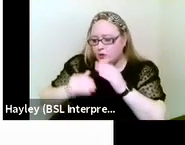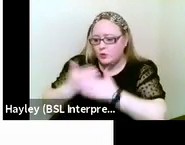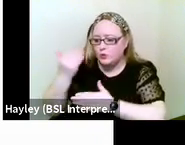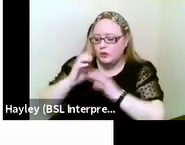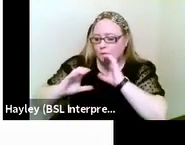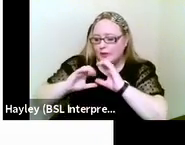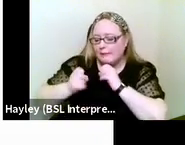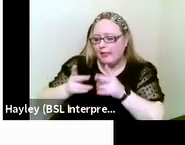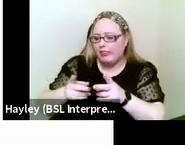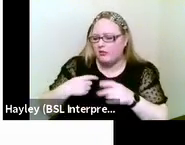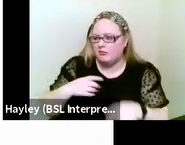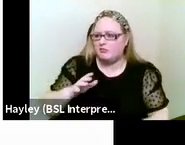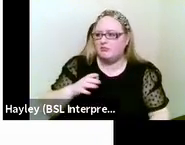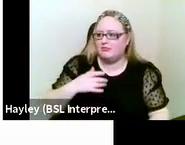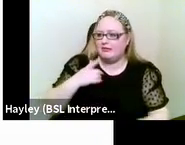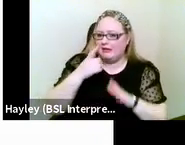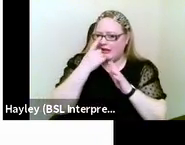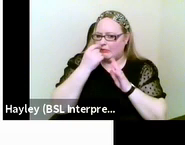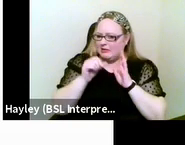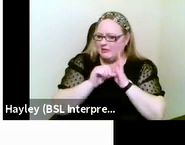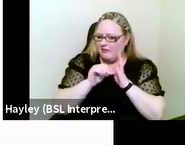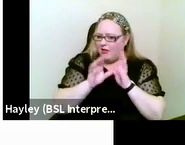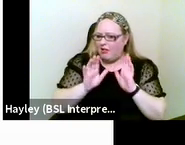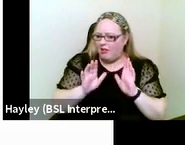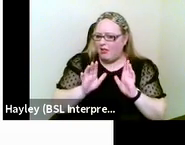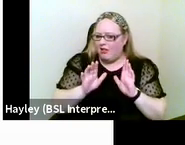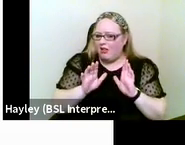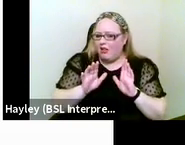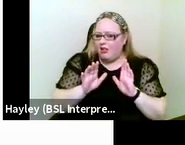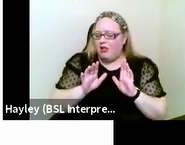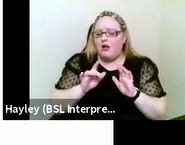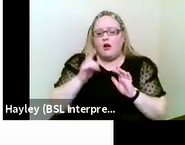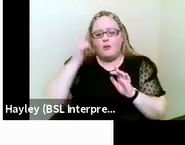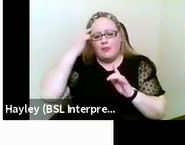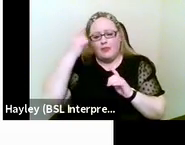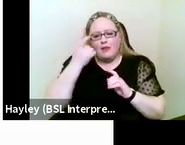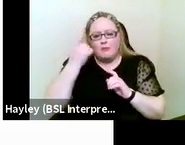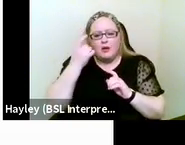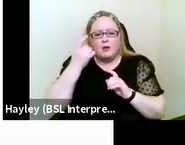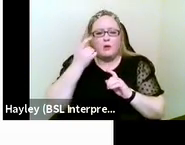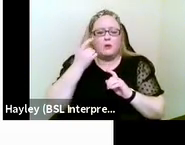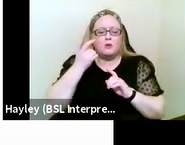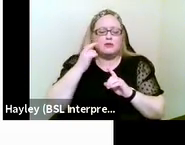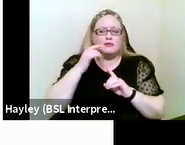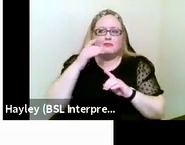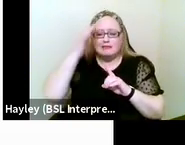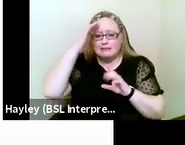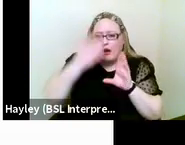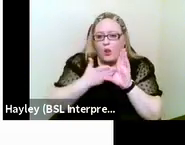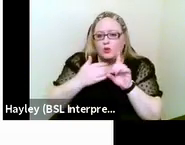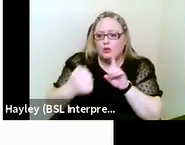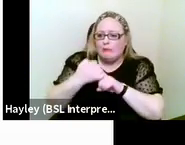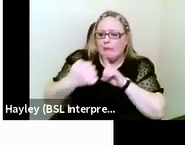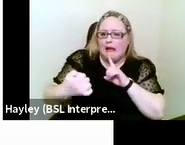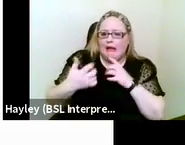think in assessment about the psychological impact of deafblindness, not simply you're deafblind now, learn this